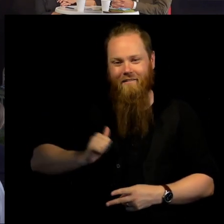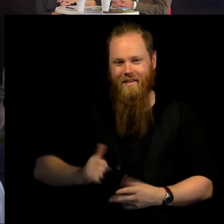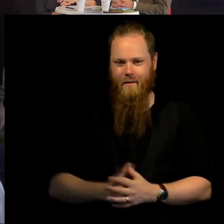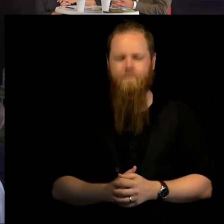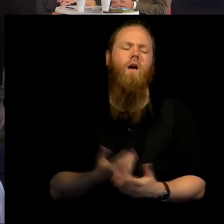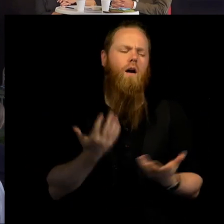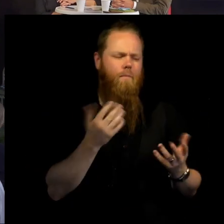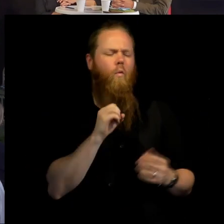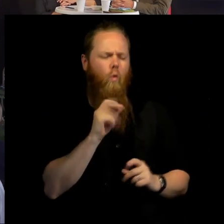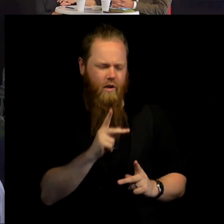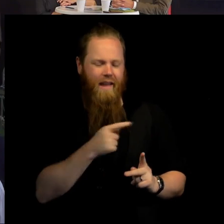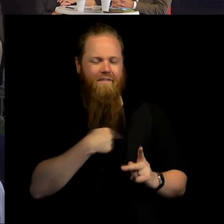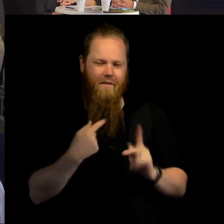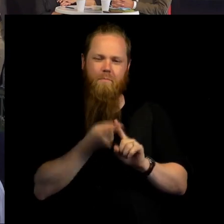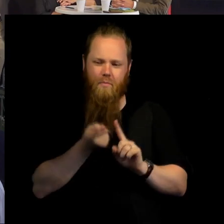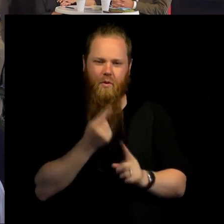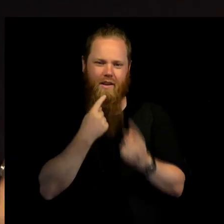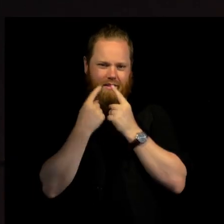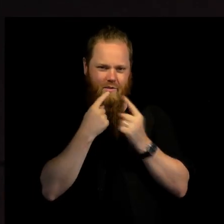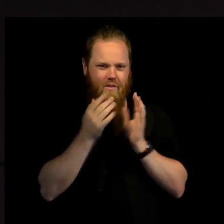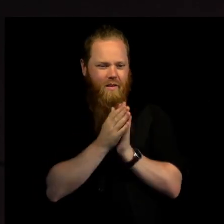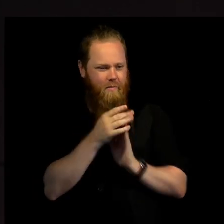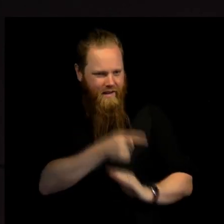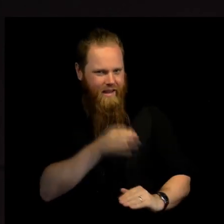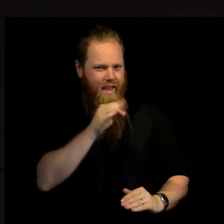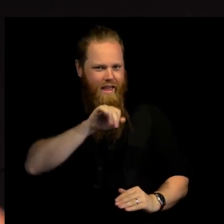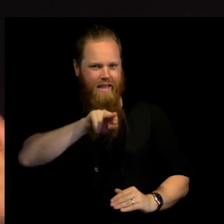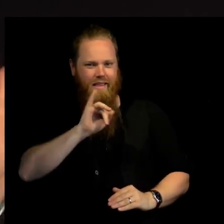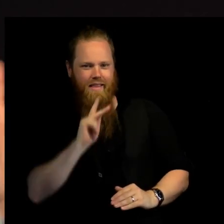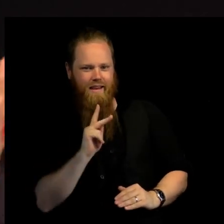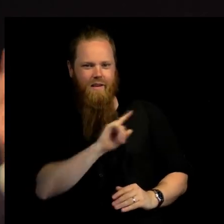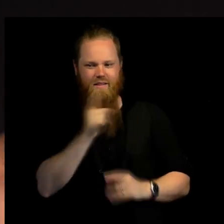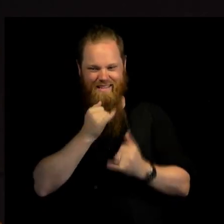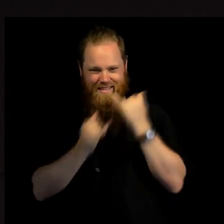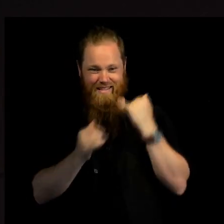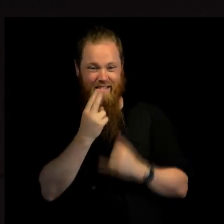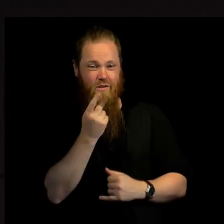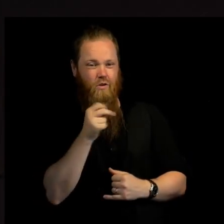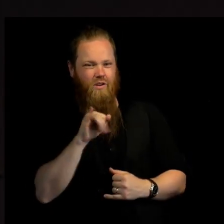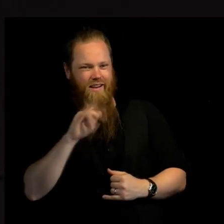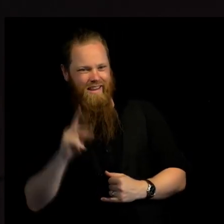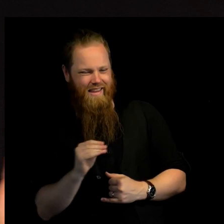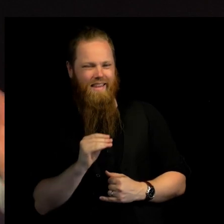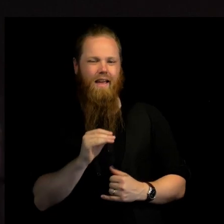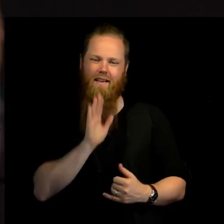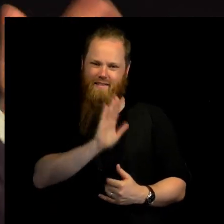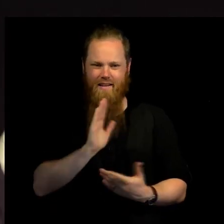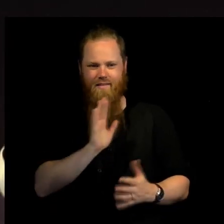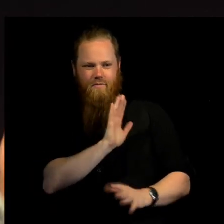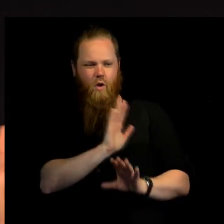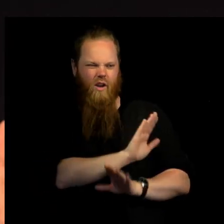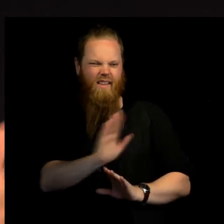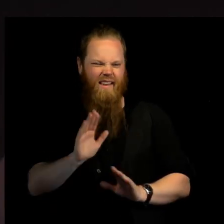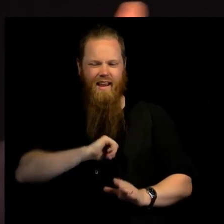start in that, we'll go Anne and Henrik, and then we'll finish off with Ulrika from your own perspectives on that. But take this